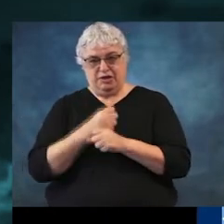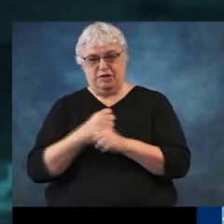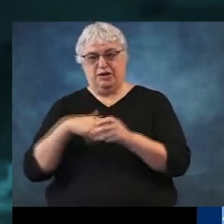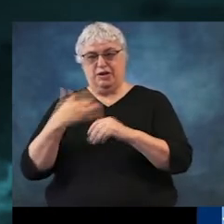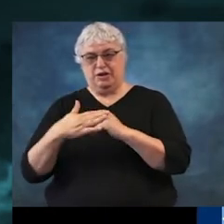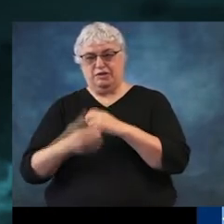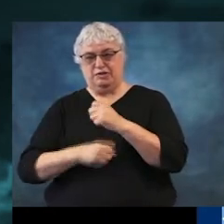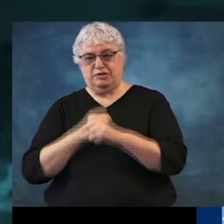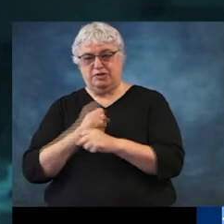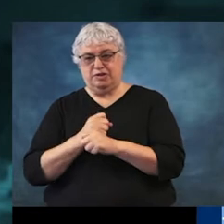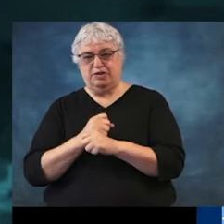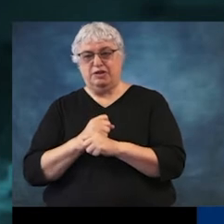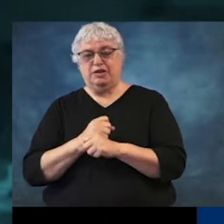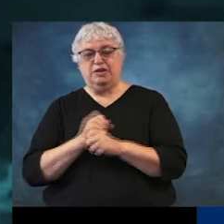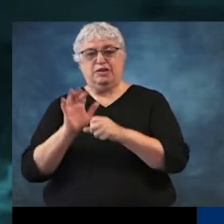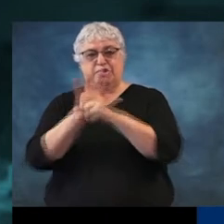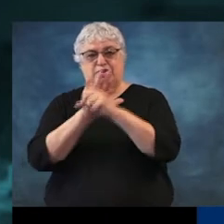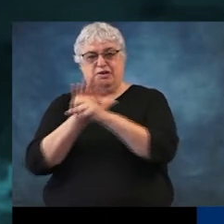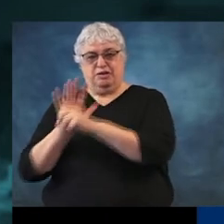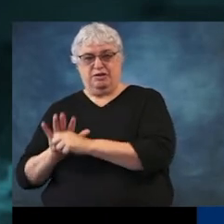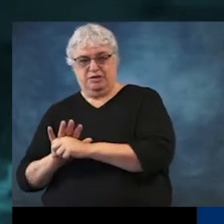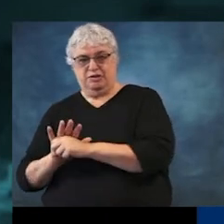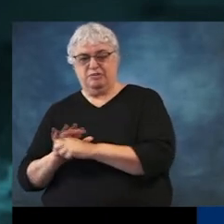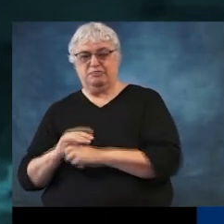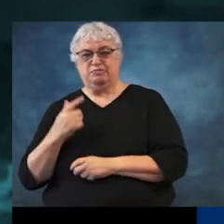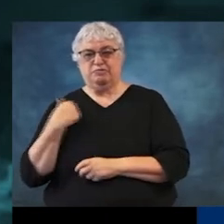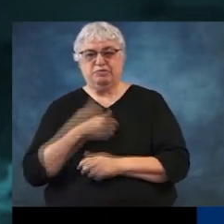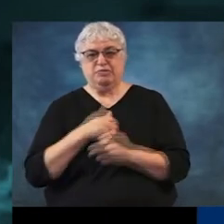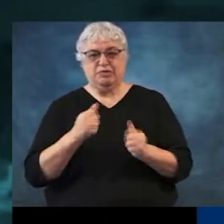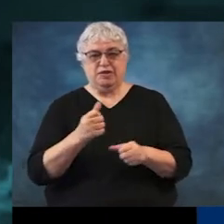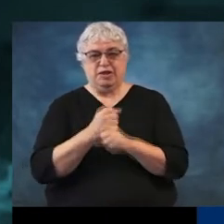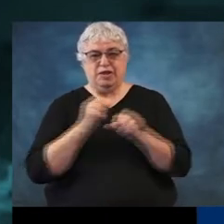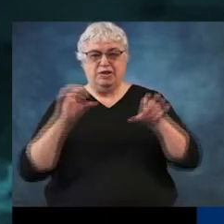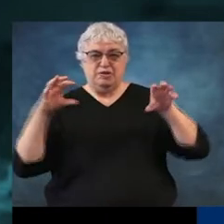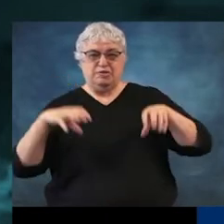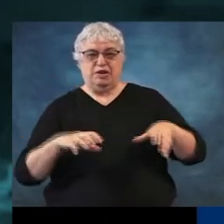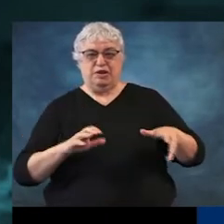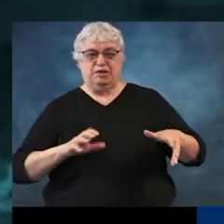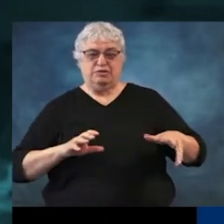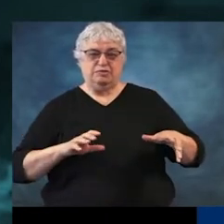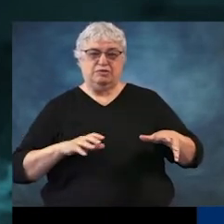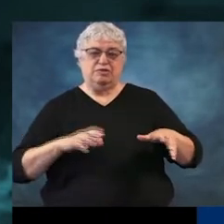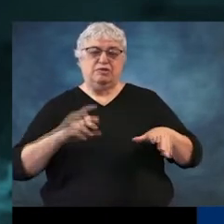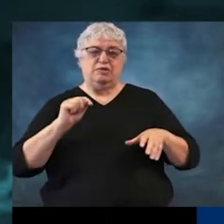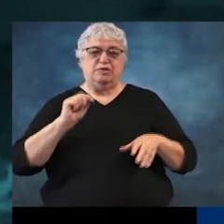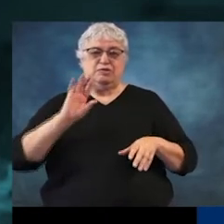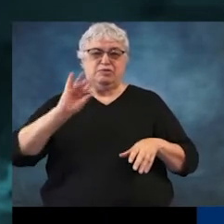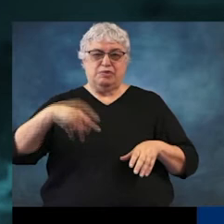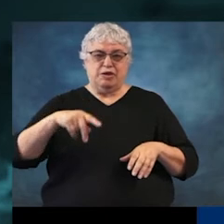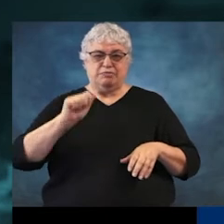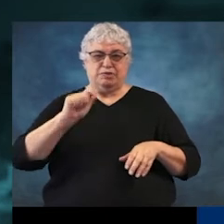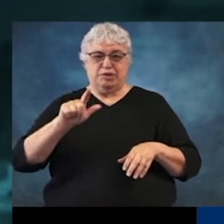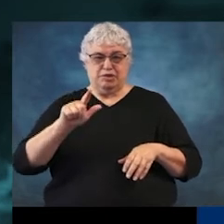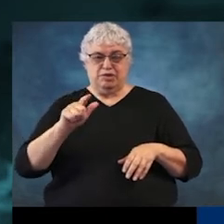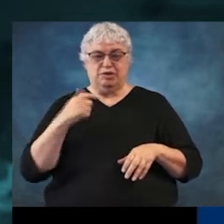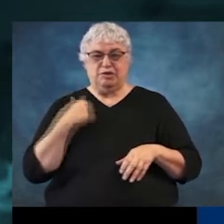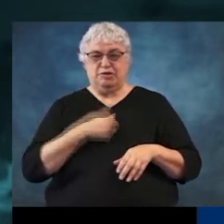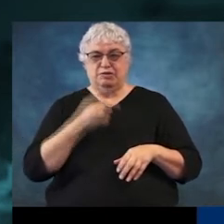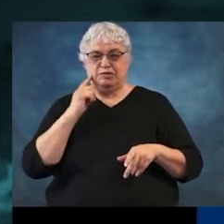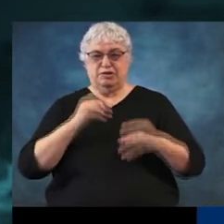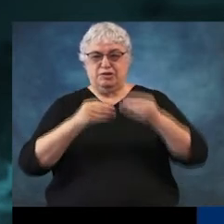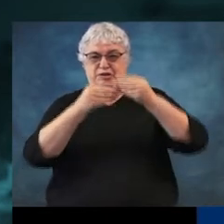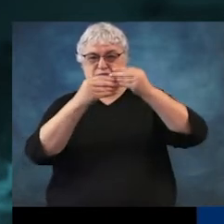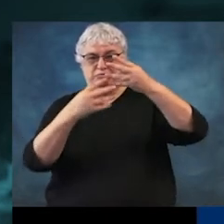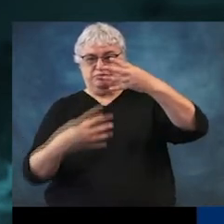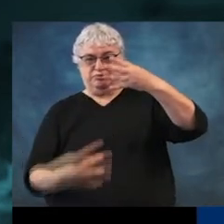just kind of different parts of the state. So we can certainly get some very heavy rainfalls from tropical systems. And you can see when you spread this